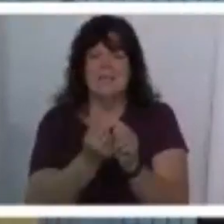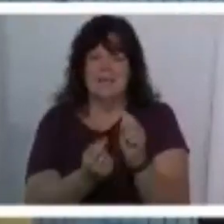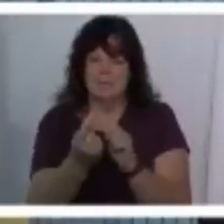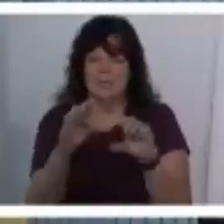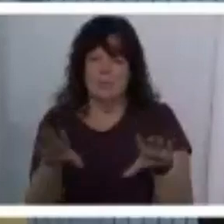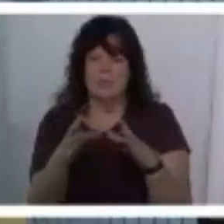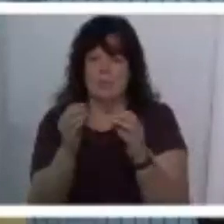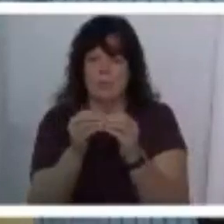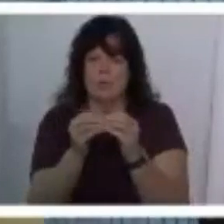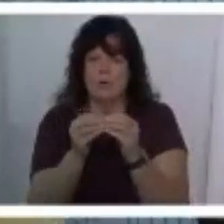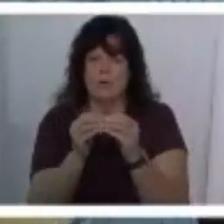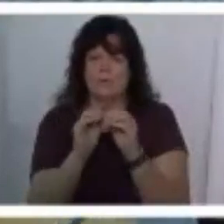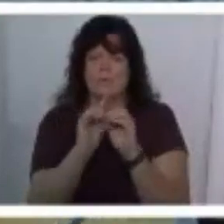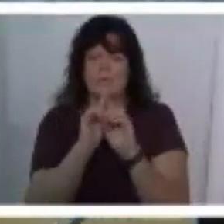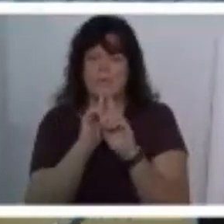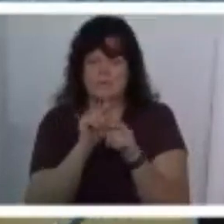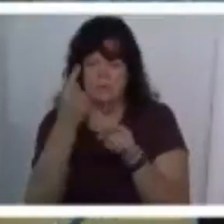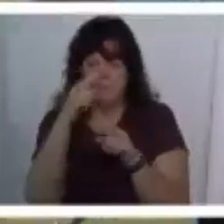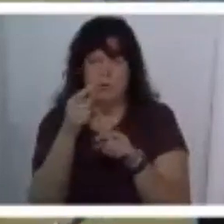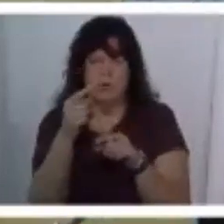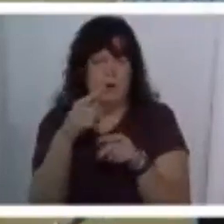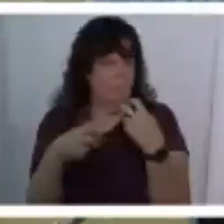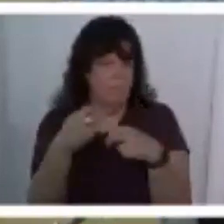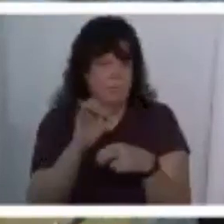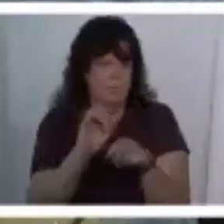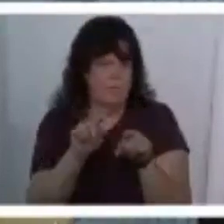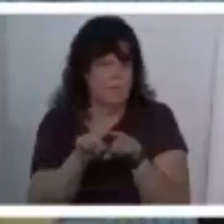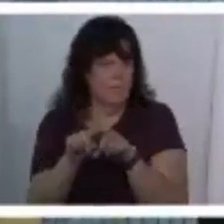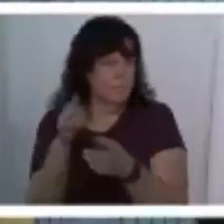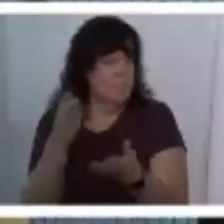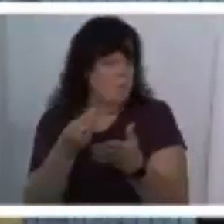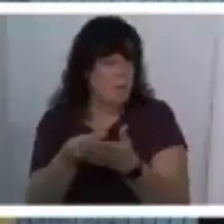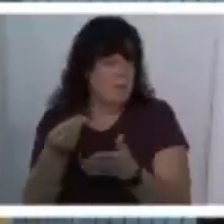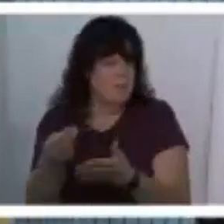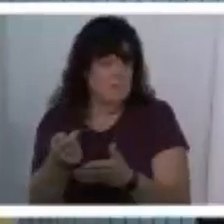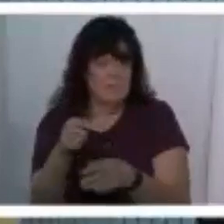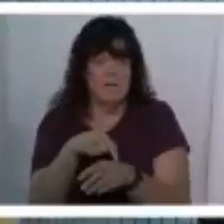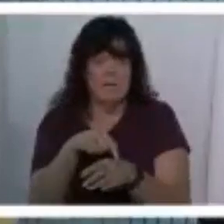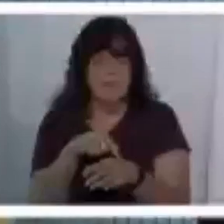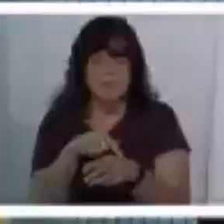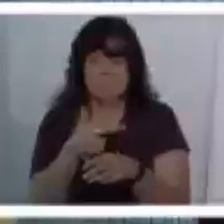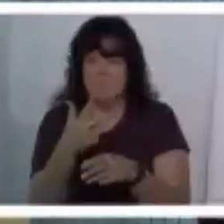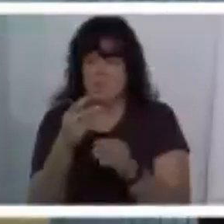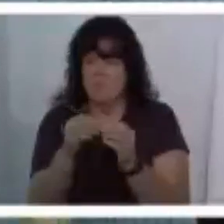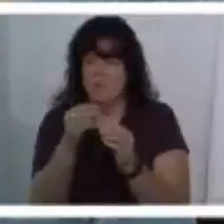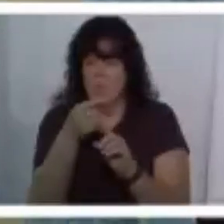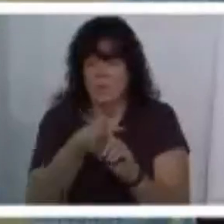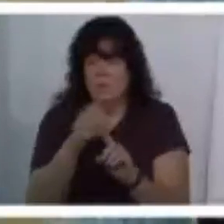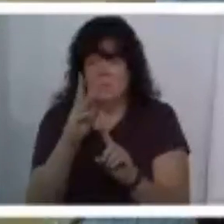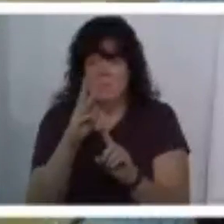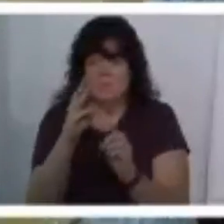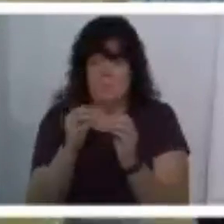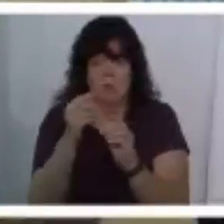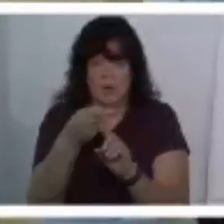do more is the solution to our problem uh it may buy us three more months or six more months